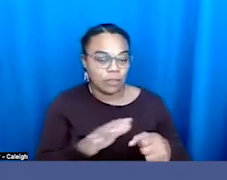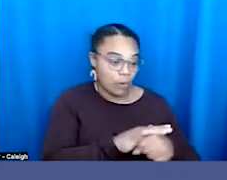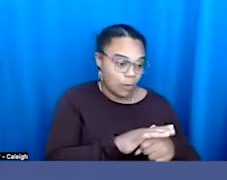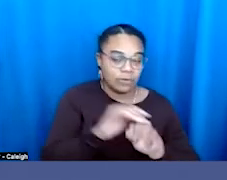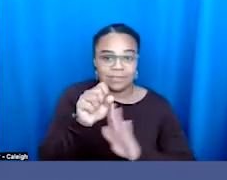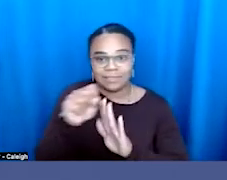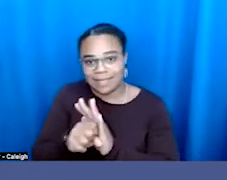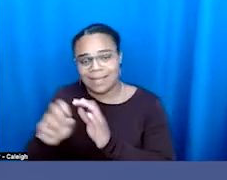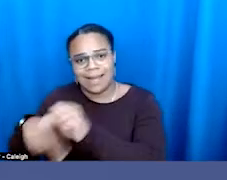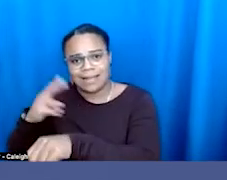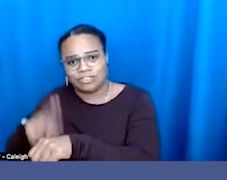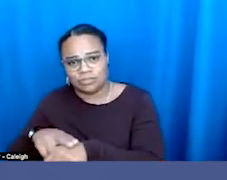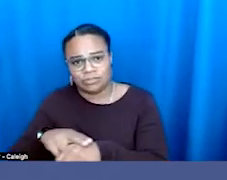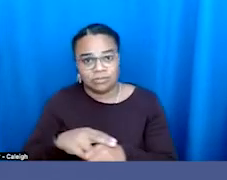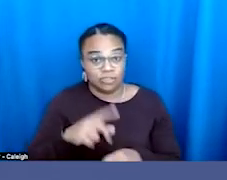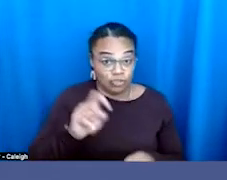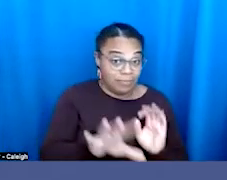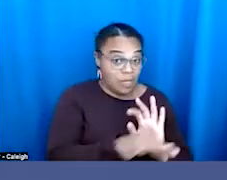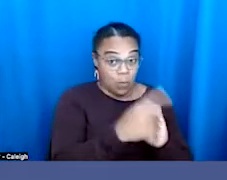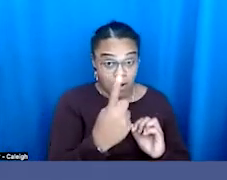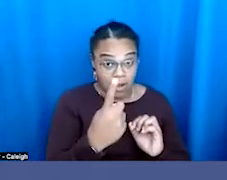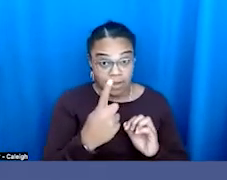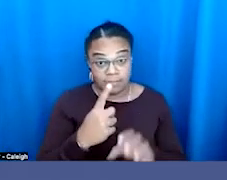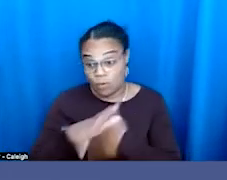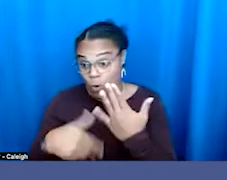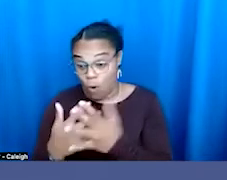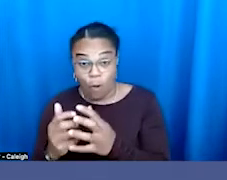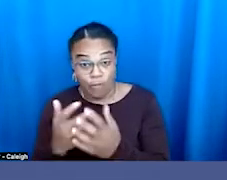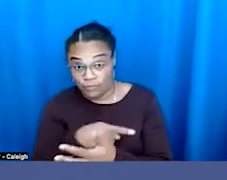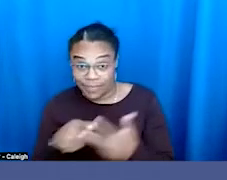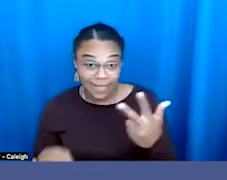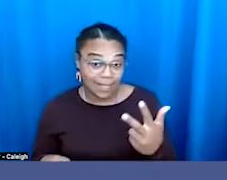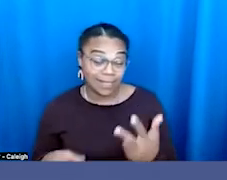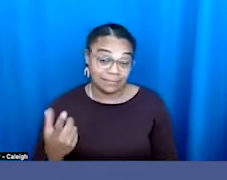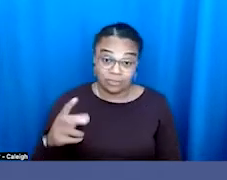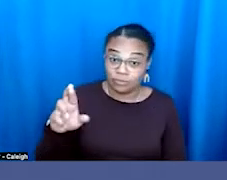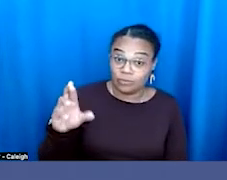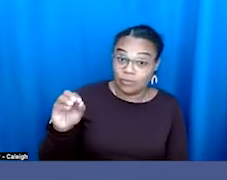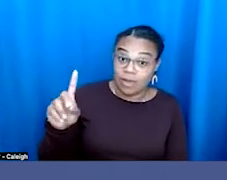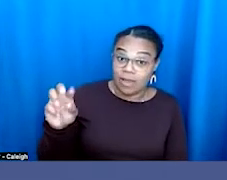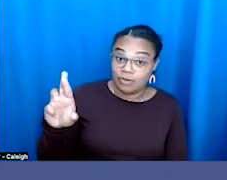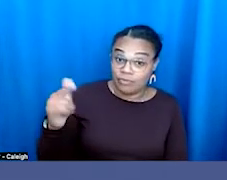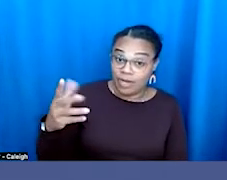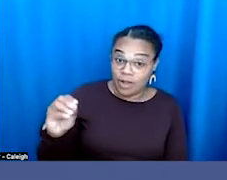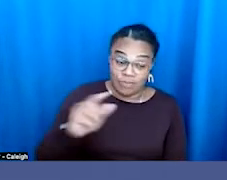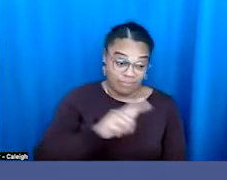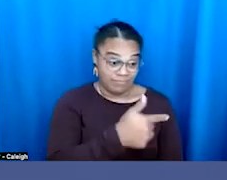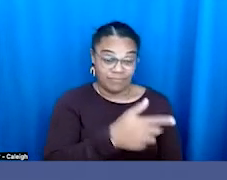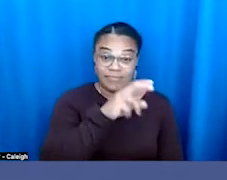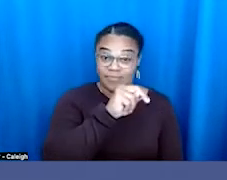one, the other, or all three? Rodrigo, since I've got you here, I'll start with you. And Nadine, I'm coming at you next.